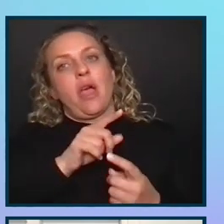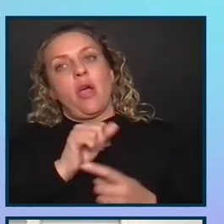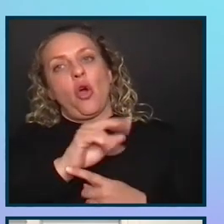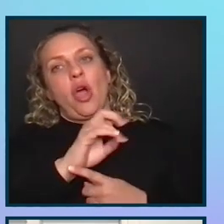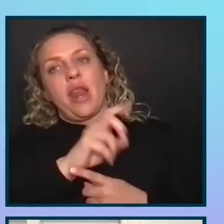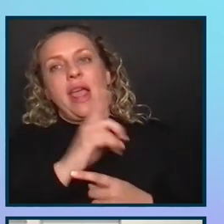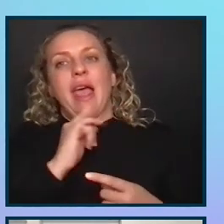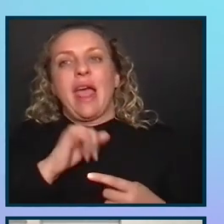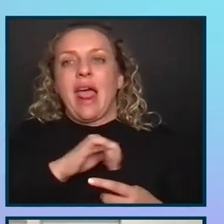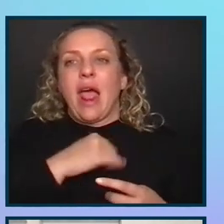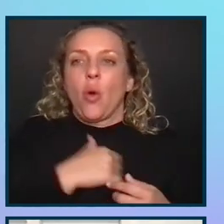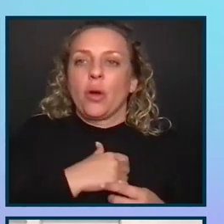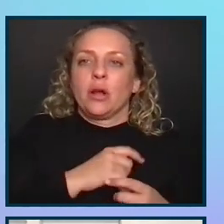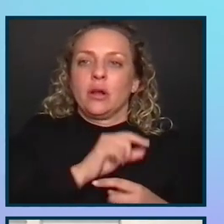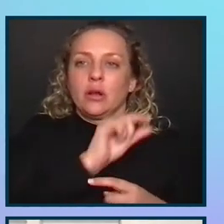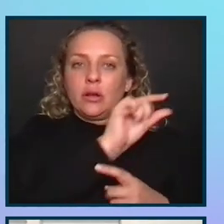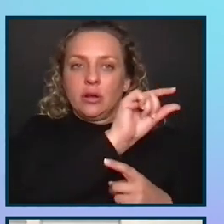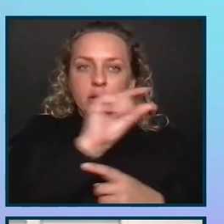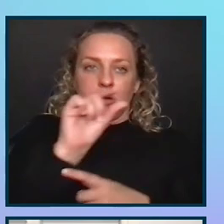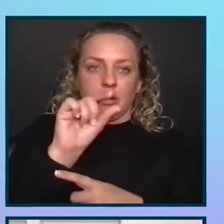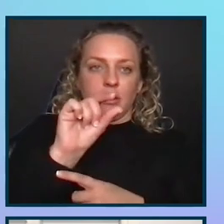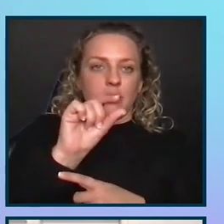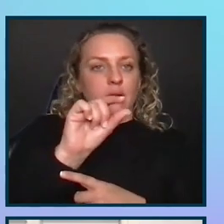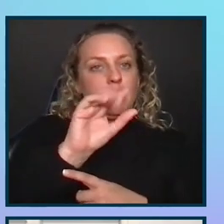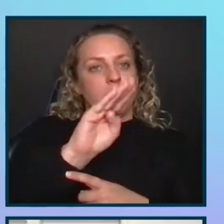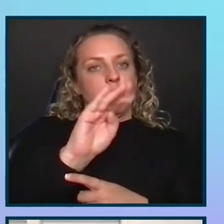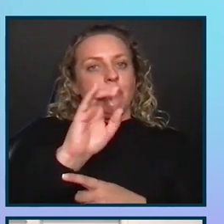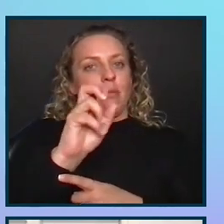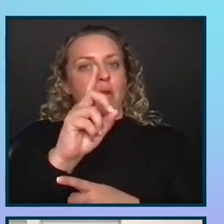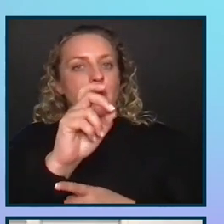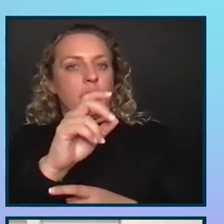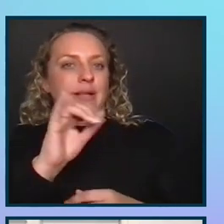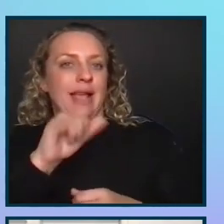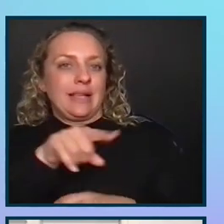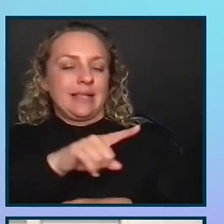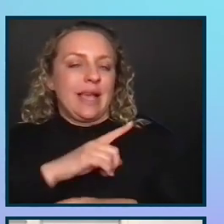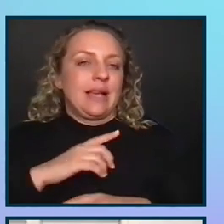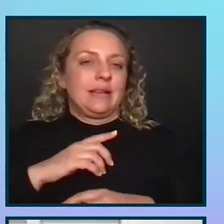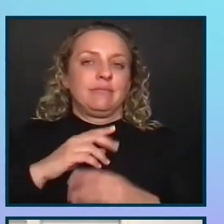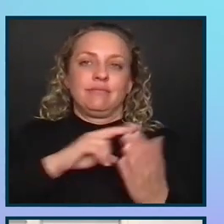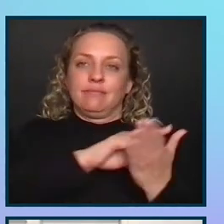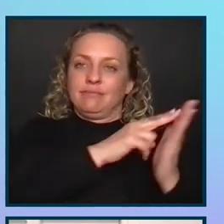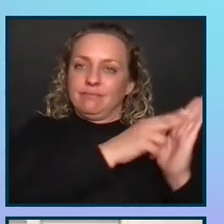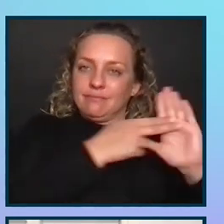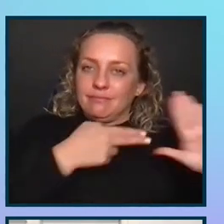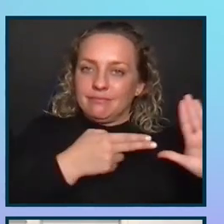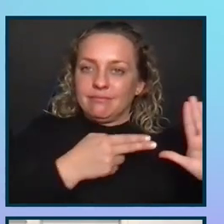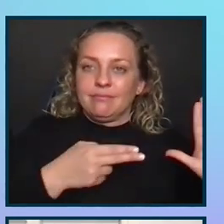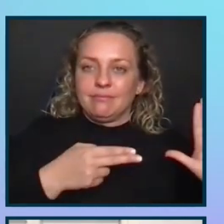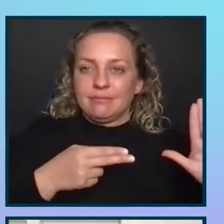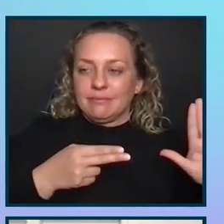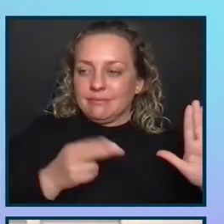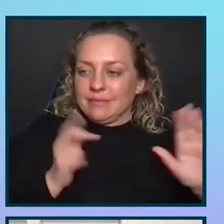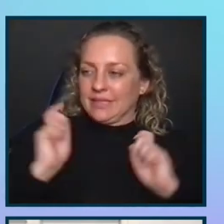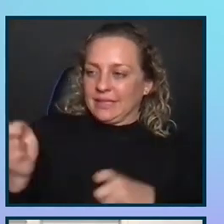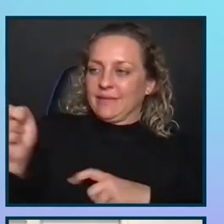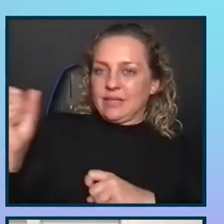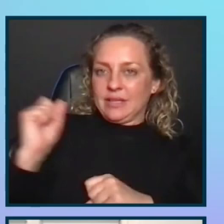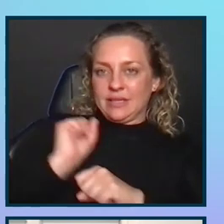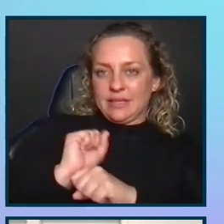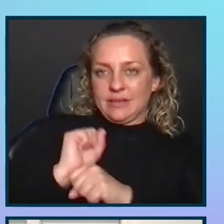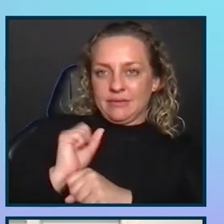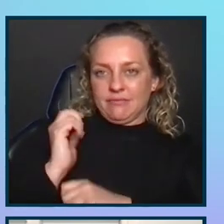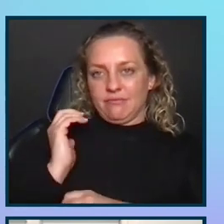those things into JIRA and put the word blocked as the status and assign it to someone absolutely raised the attention